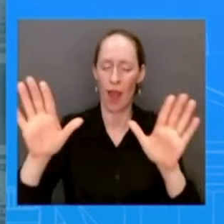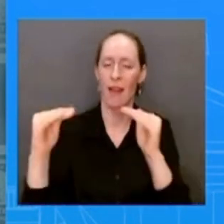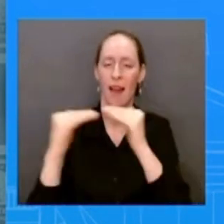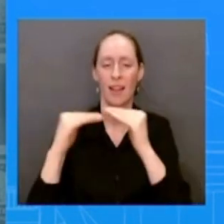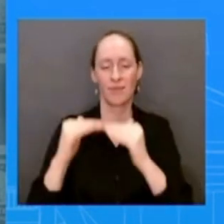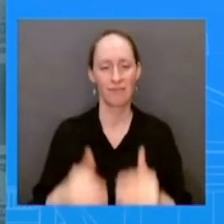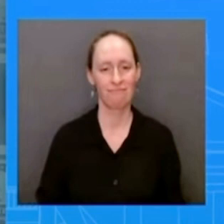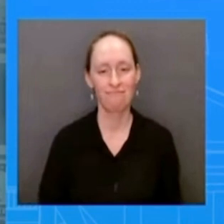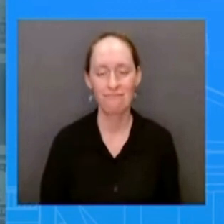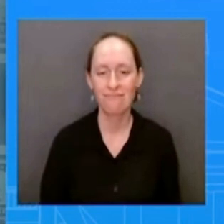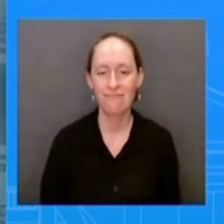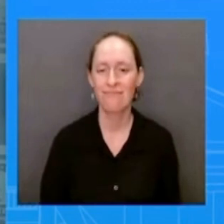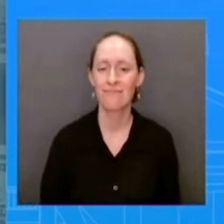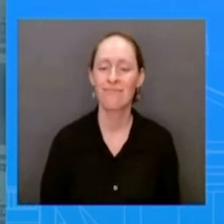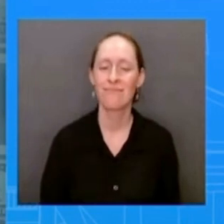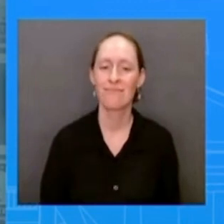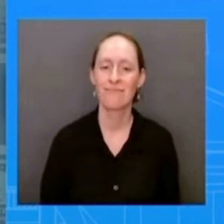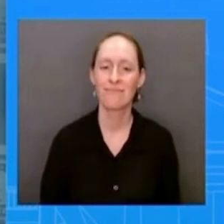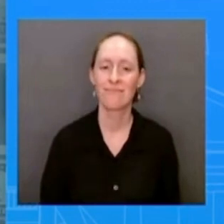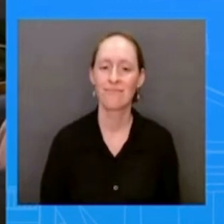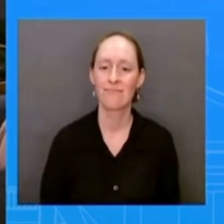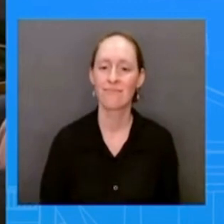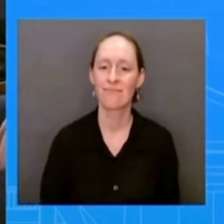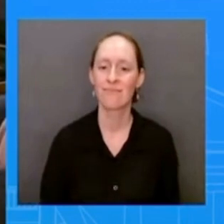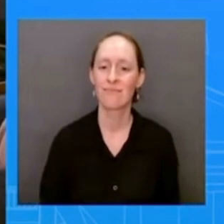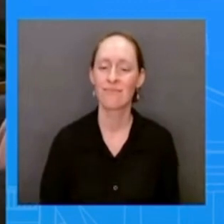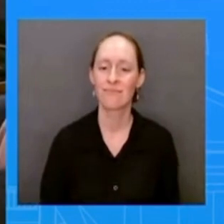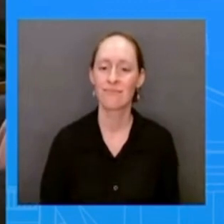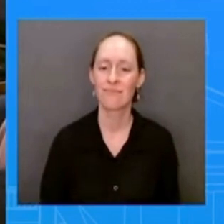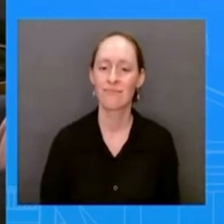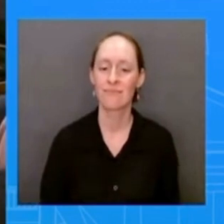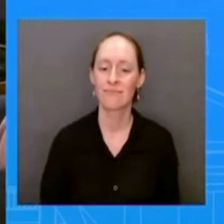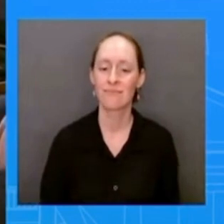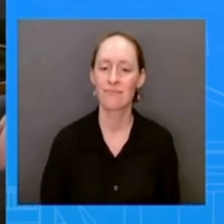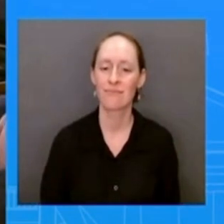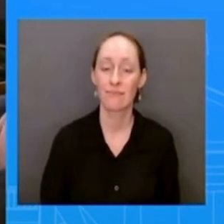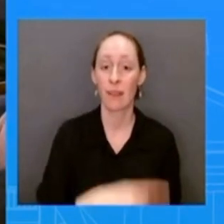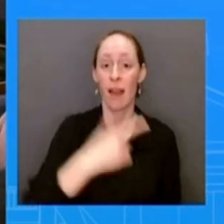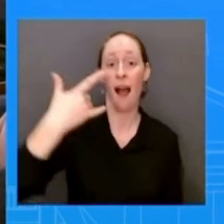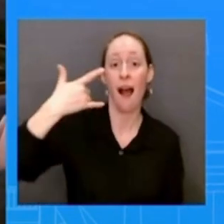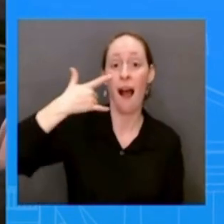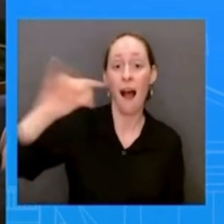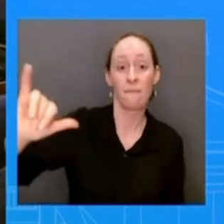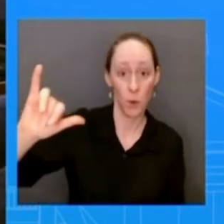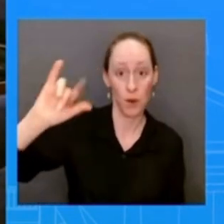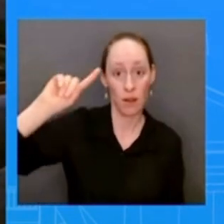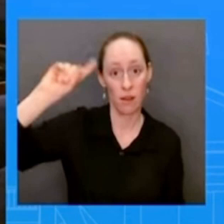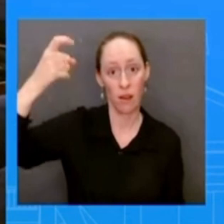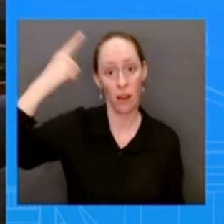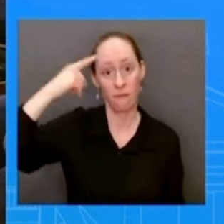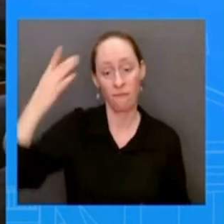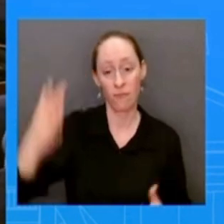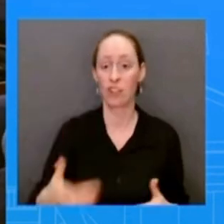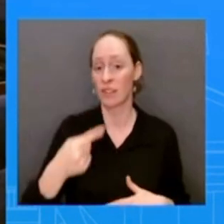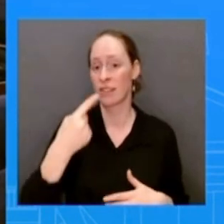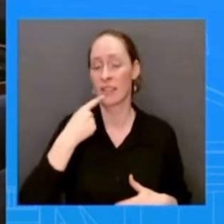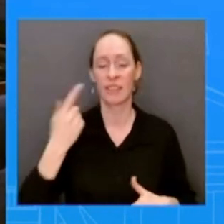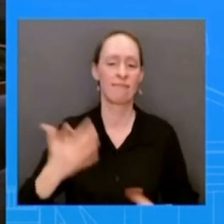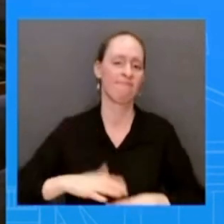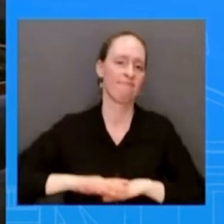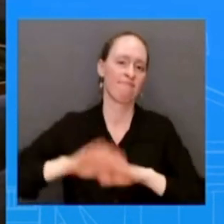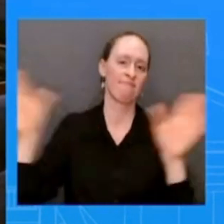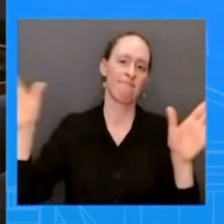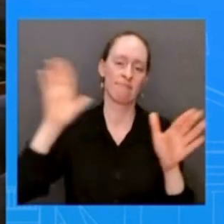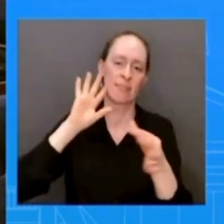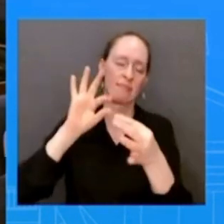newsom in california announced that he would halt state contracts with walgreens over their decision to stop dispensing abortion medicine medication